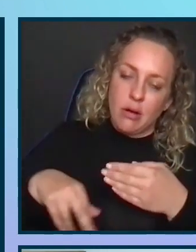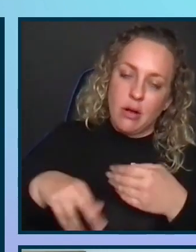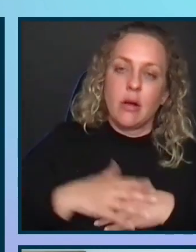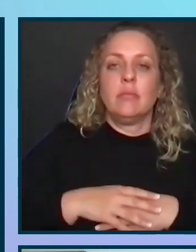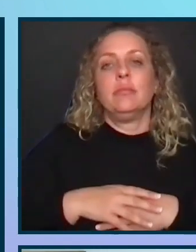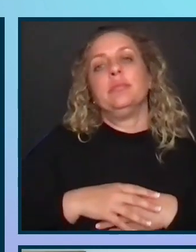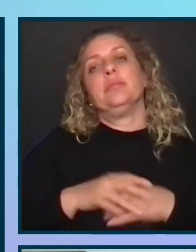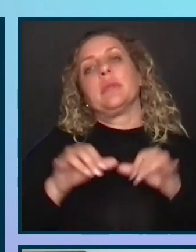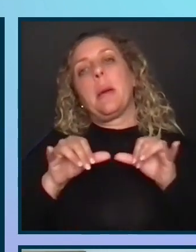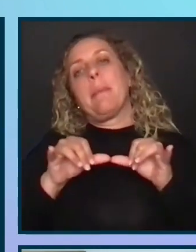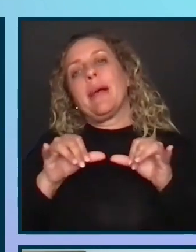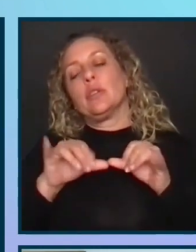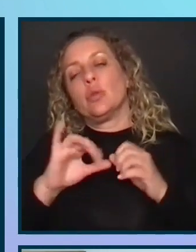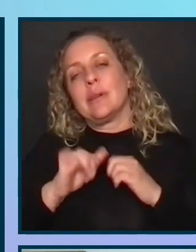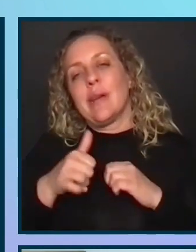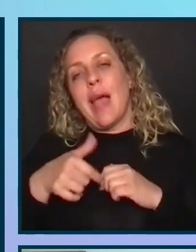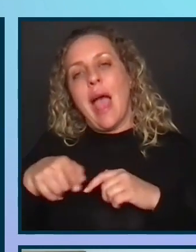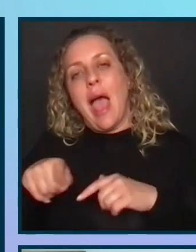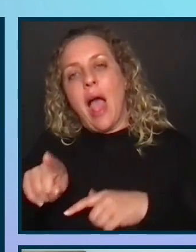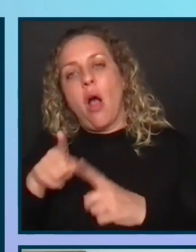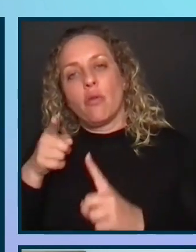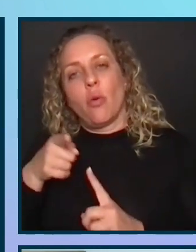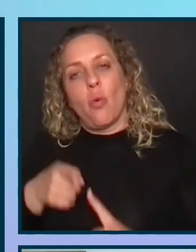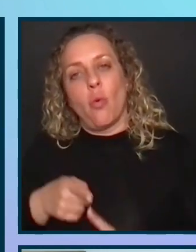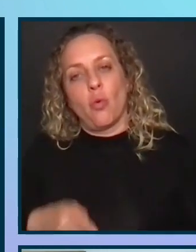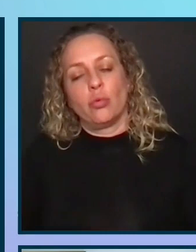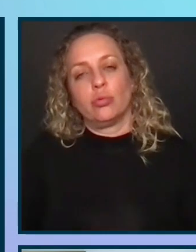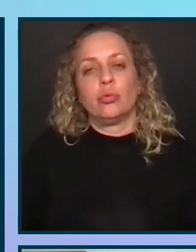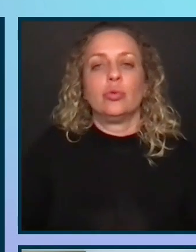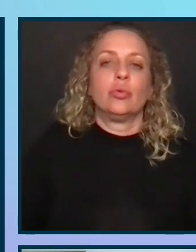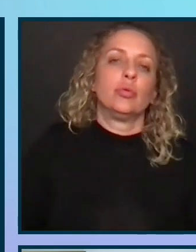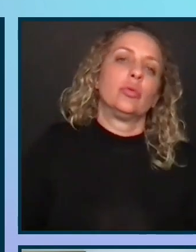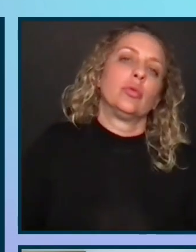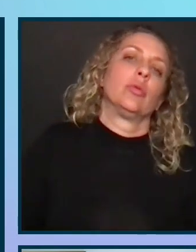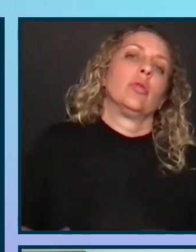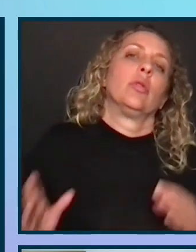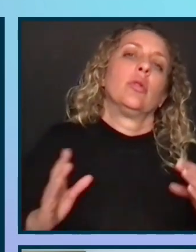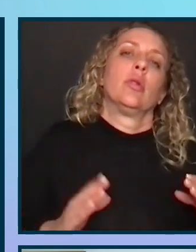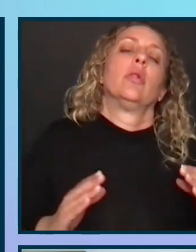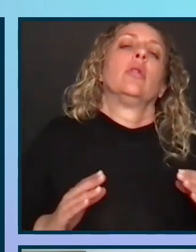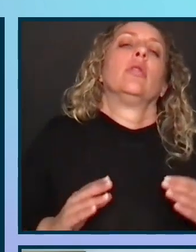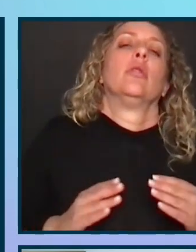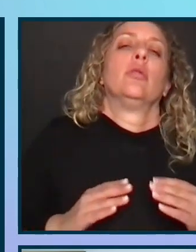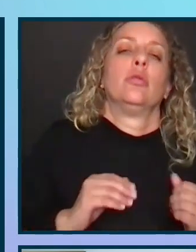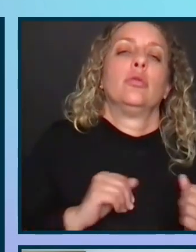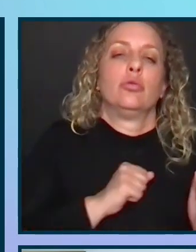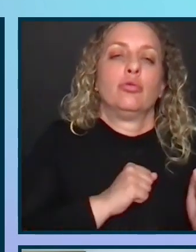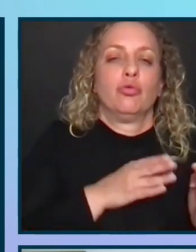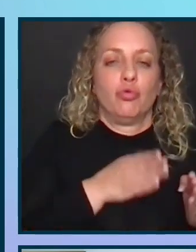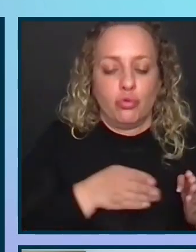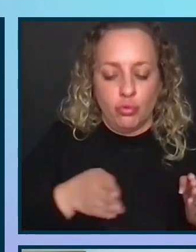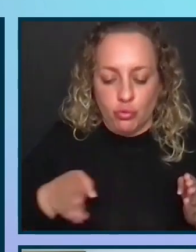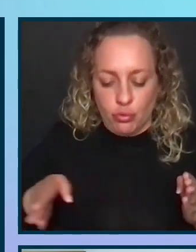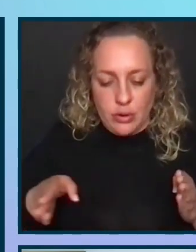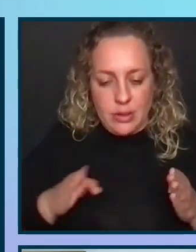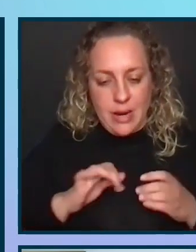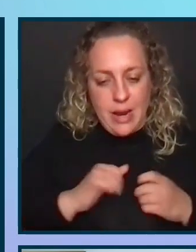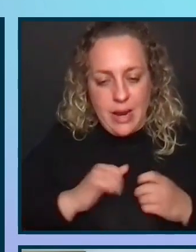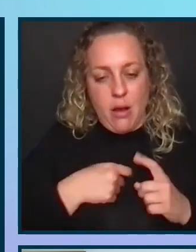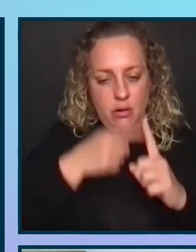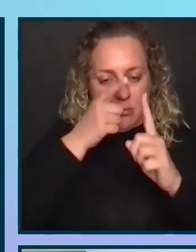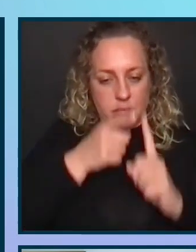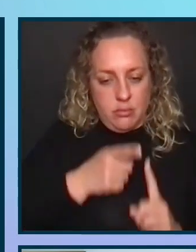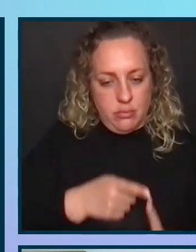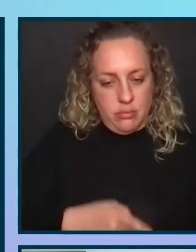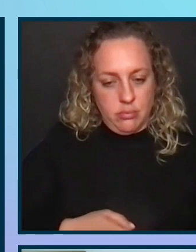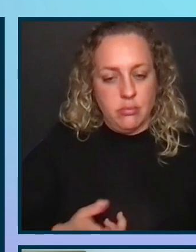Metrics are indication of progress towards those goals. And then also a strategy is an organization's roadmap for achieving those